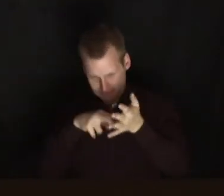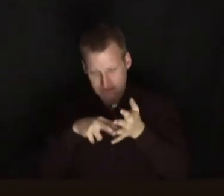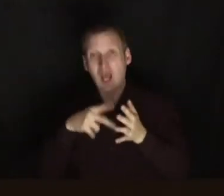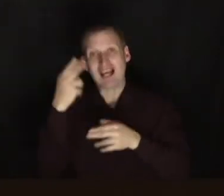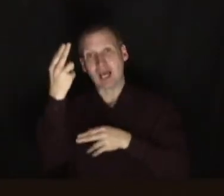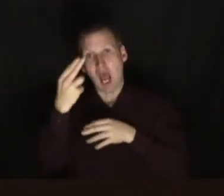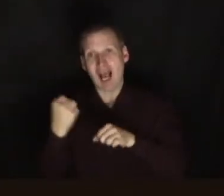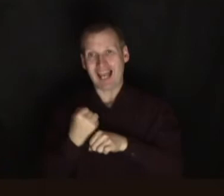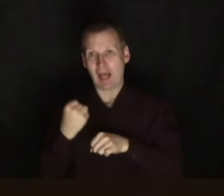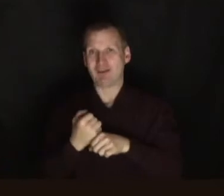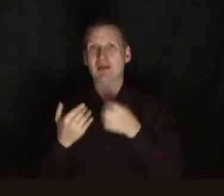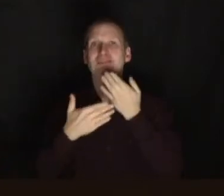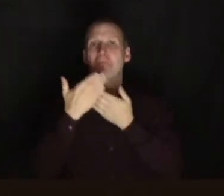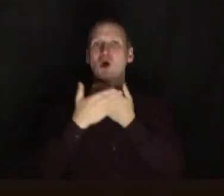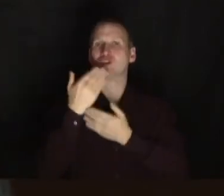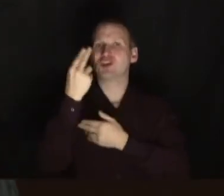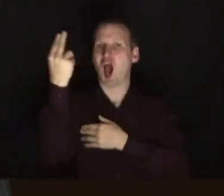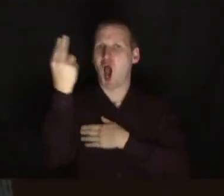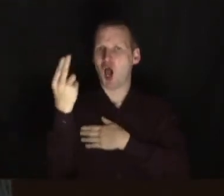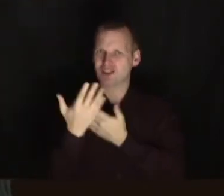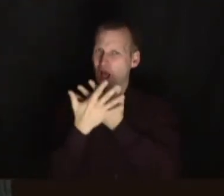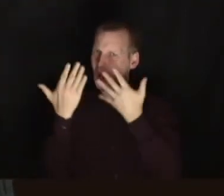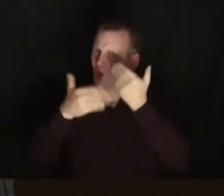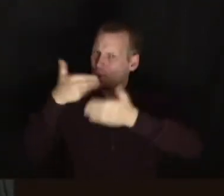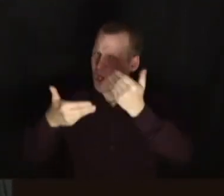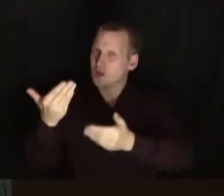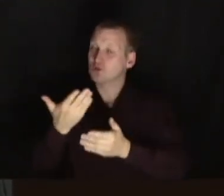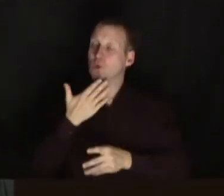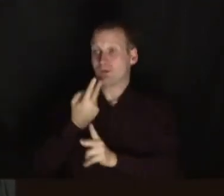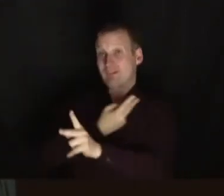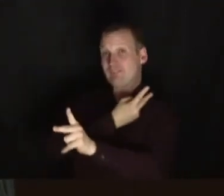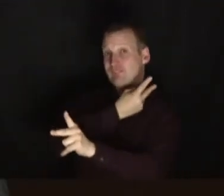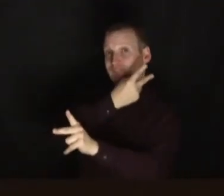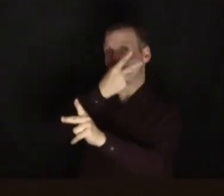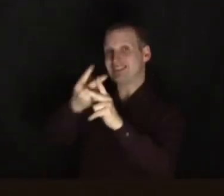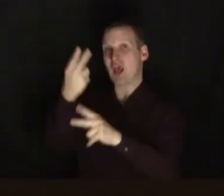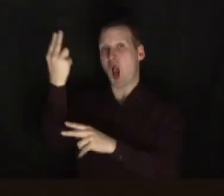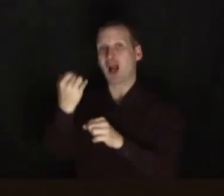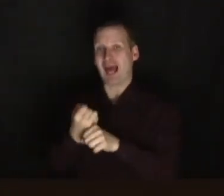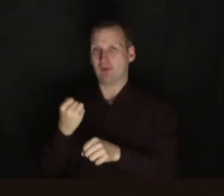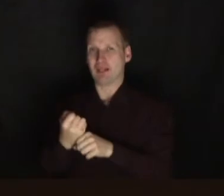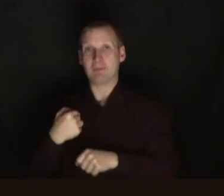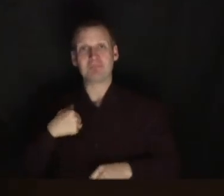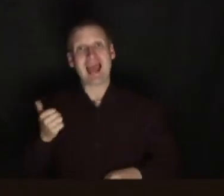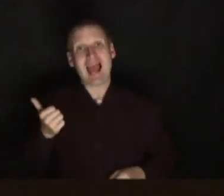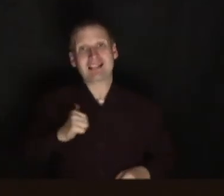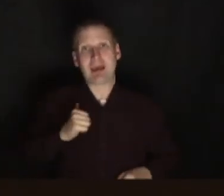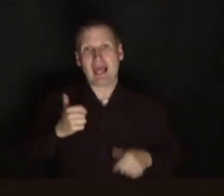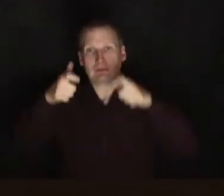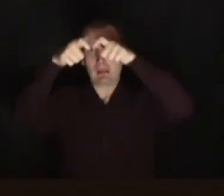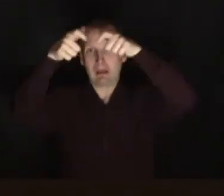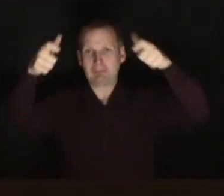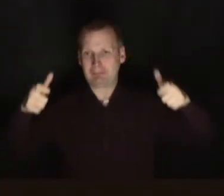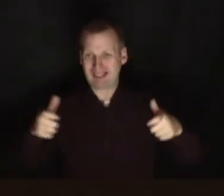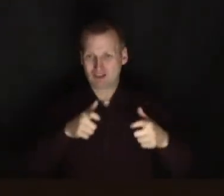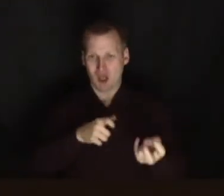a little bit different, a bit modern, lots going on. And so we went in there and it was not what I was expecting at all. There were not frames and